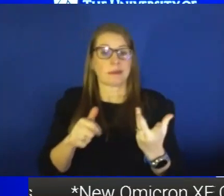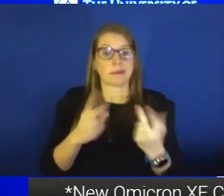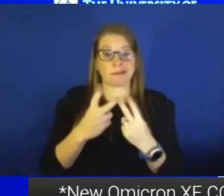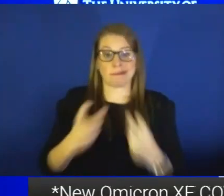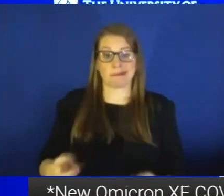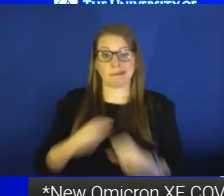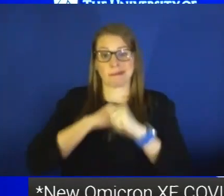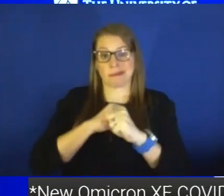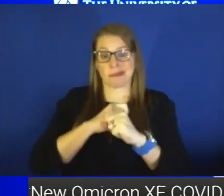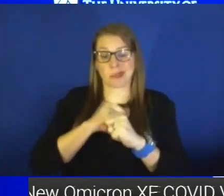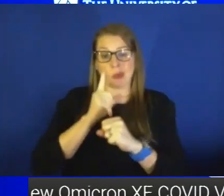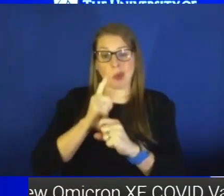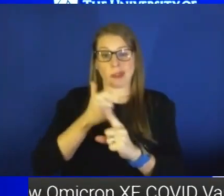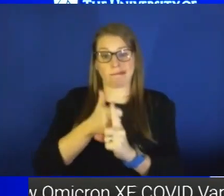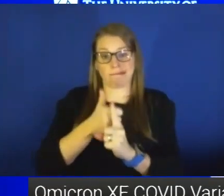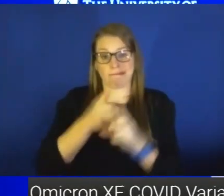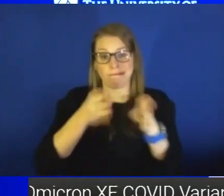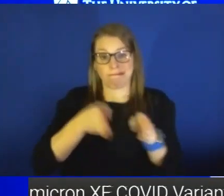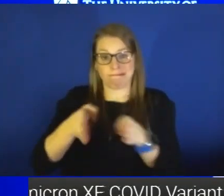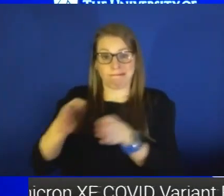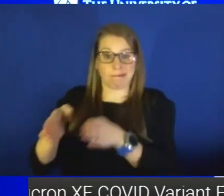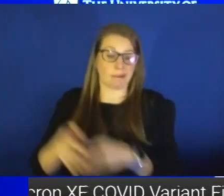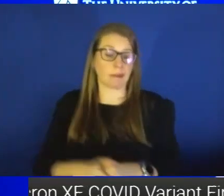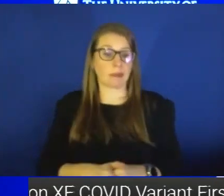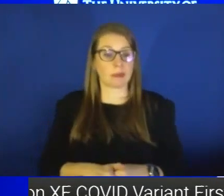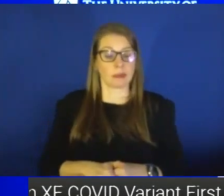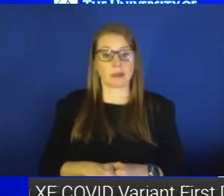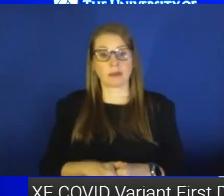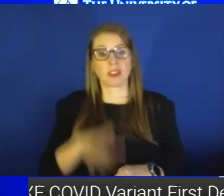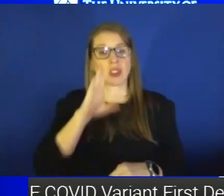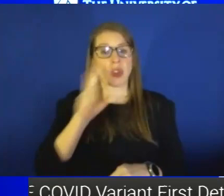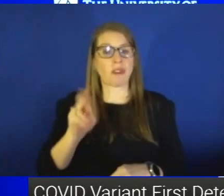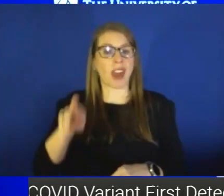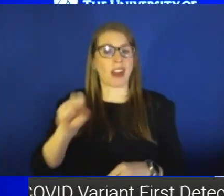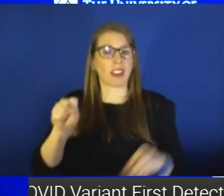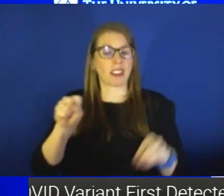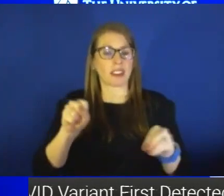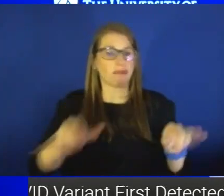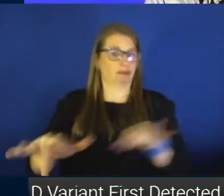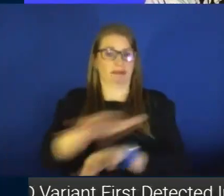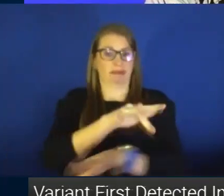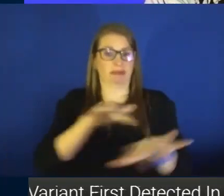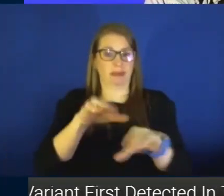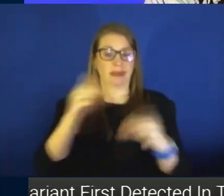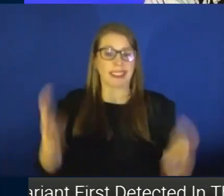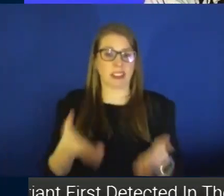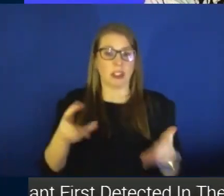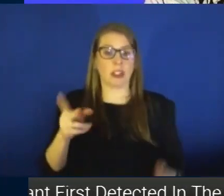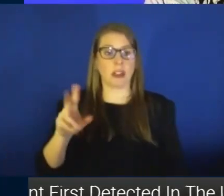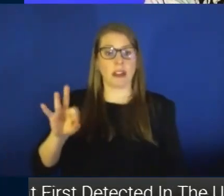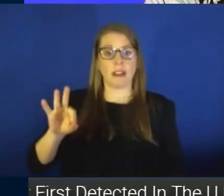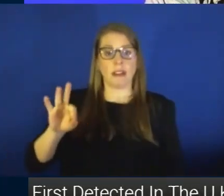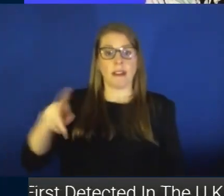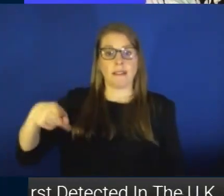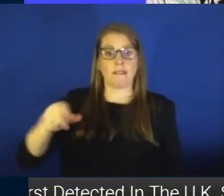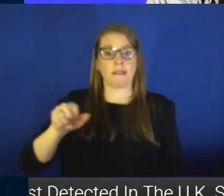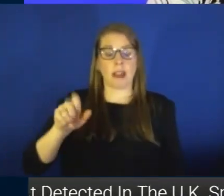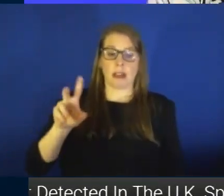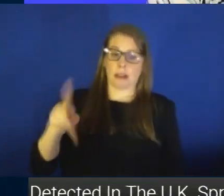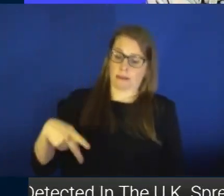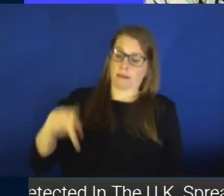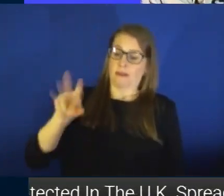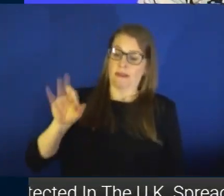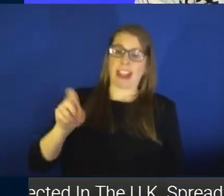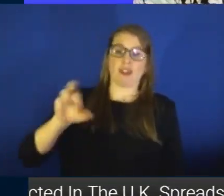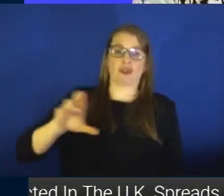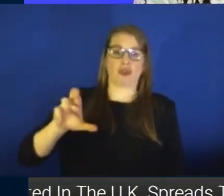But yeah, it's always a concern because we know the virus is circulating within our community. All right. Pfizer says its booster shot strengthens the immune response